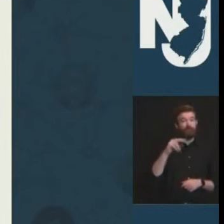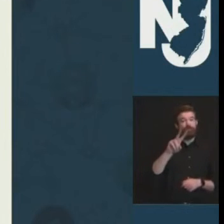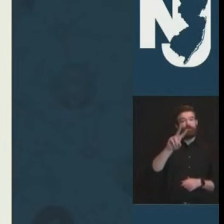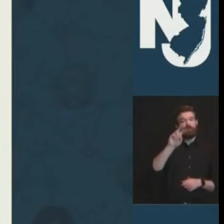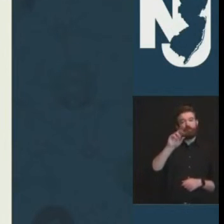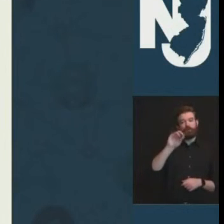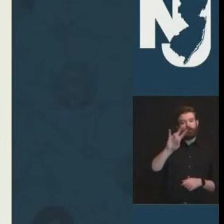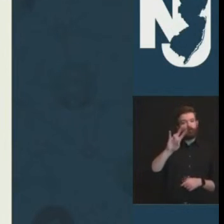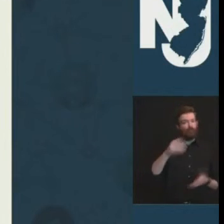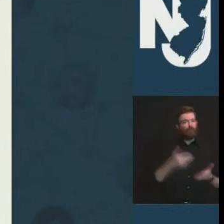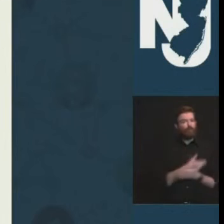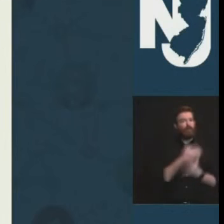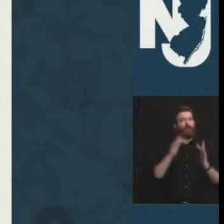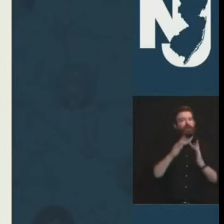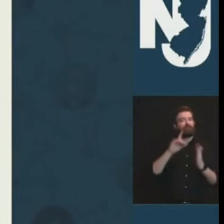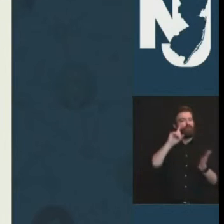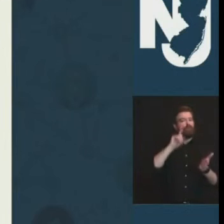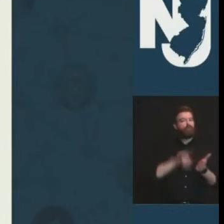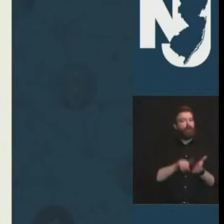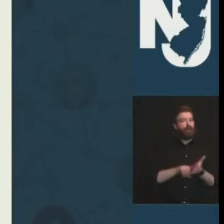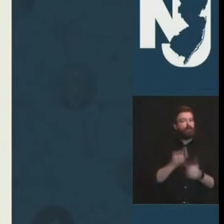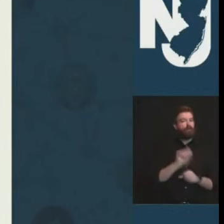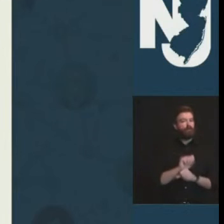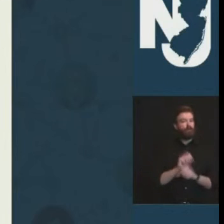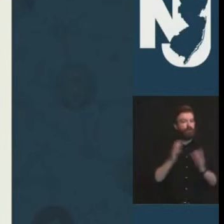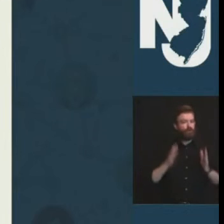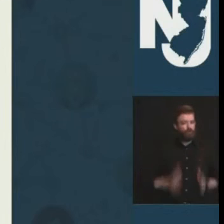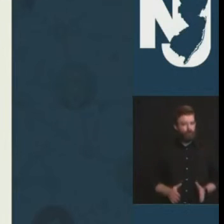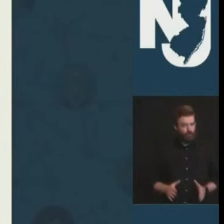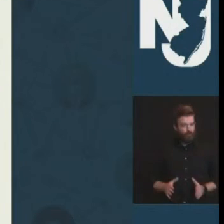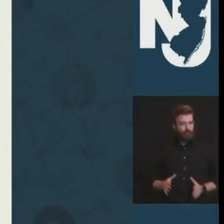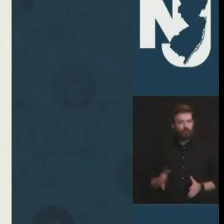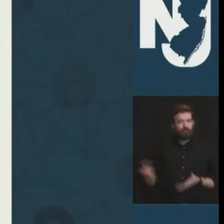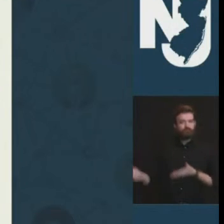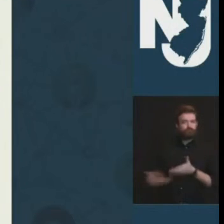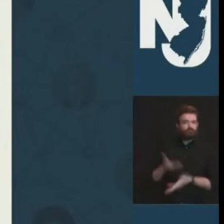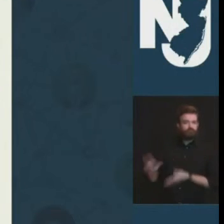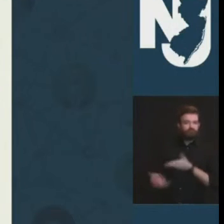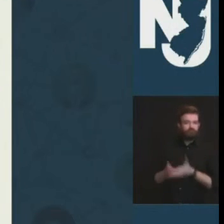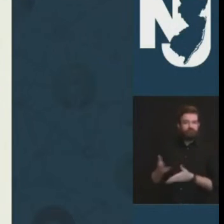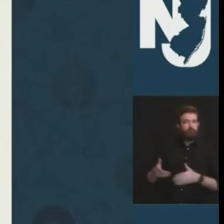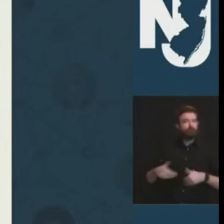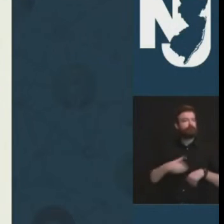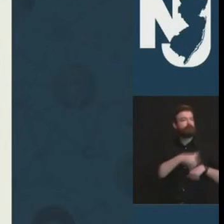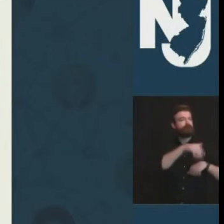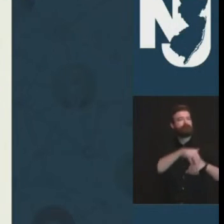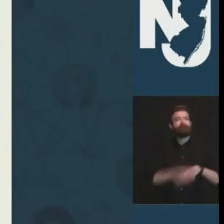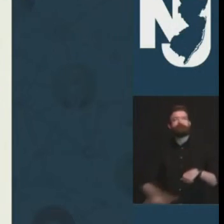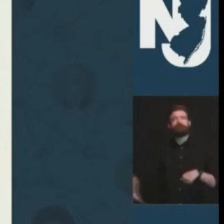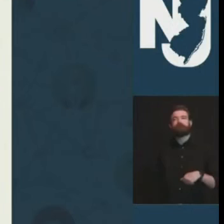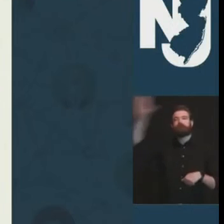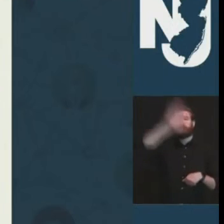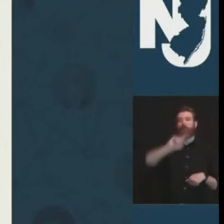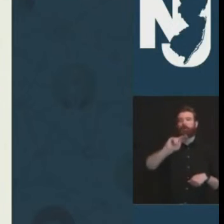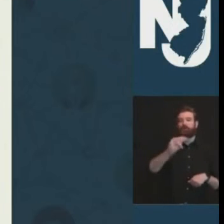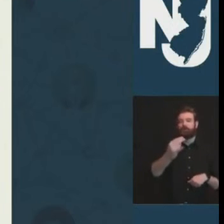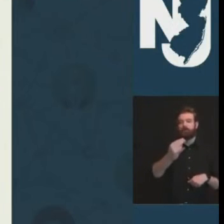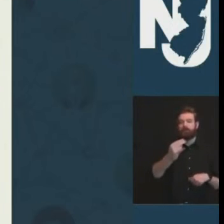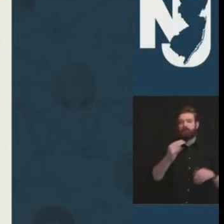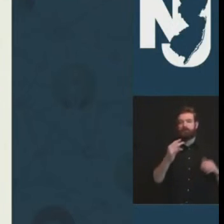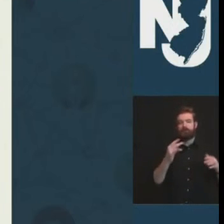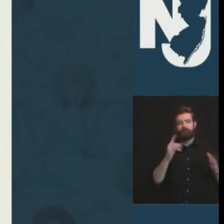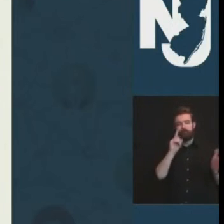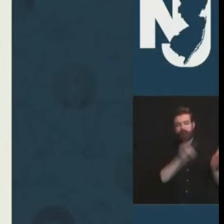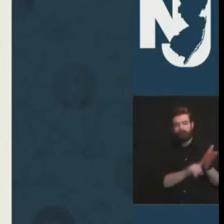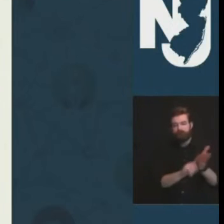training and they will be deployed statewide over the coming days as they complete their training once that happens we will have more than 2300